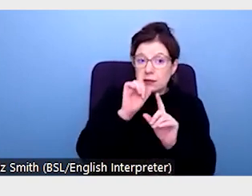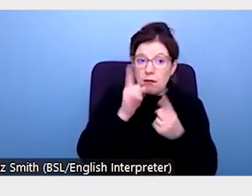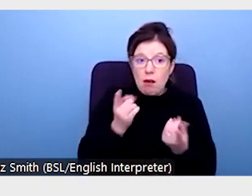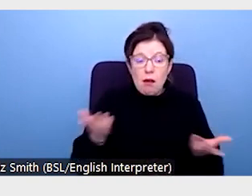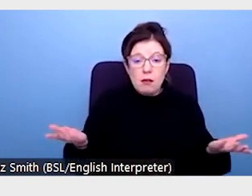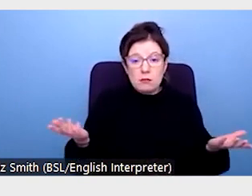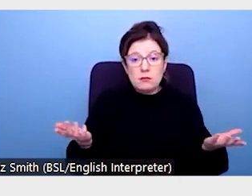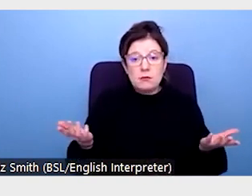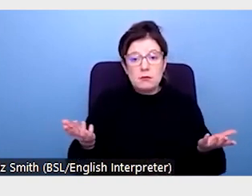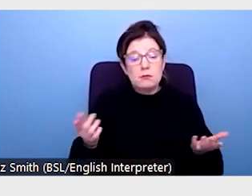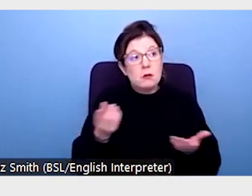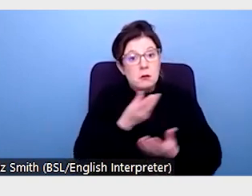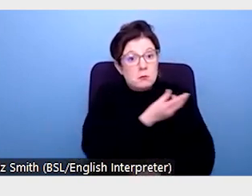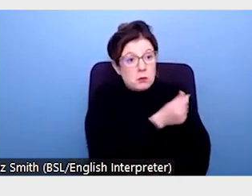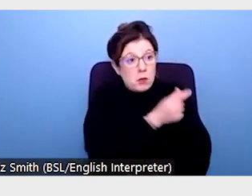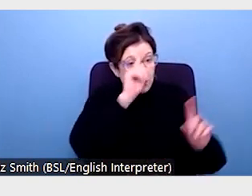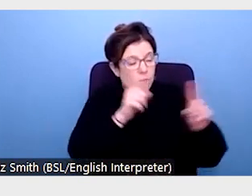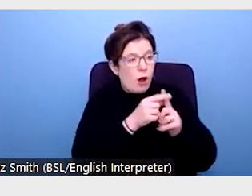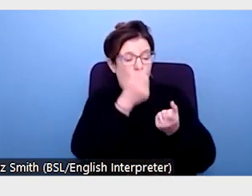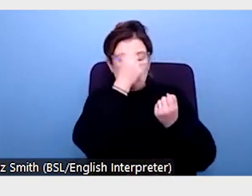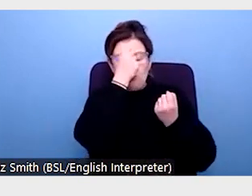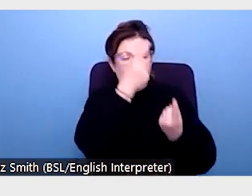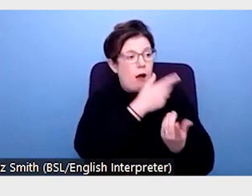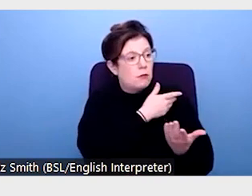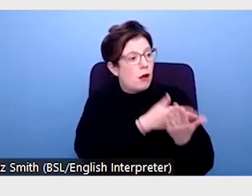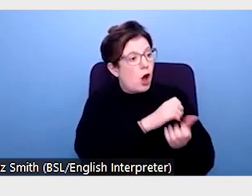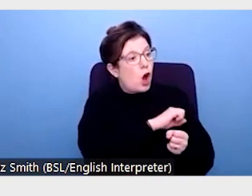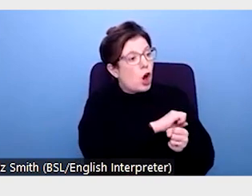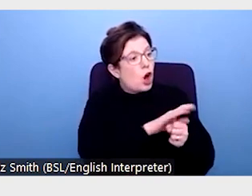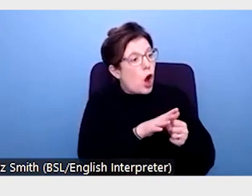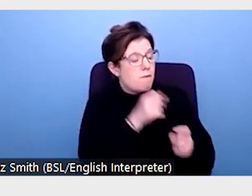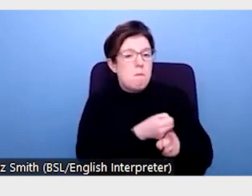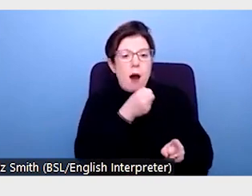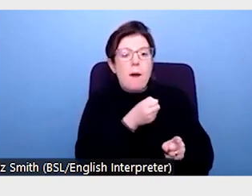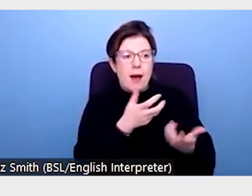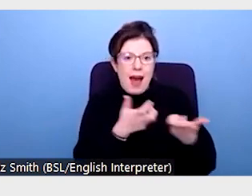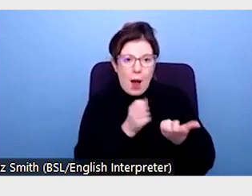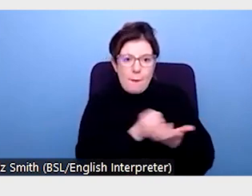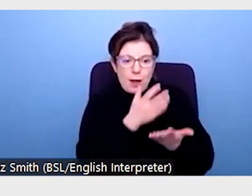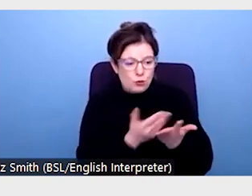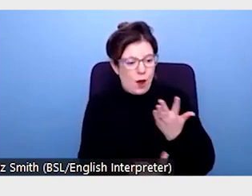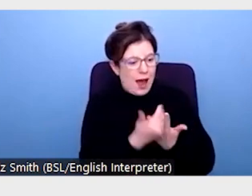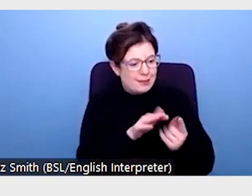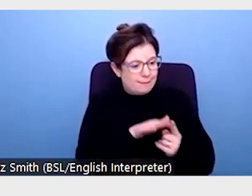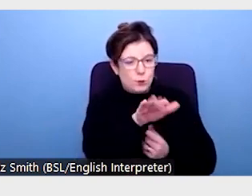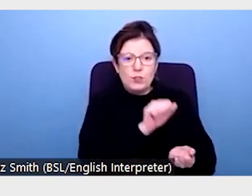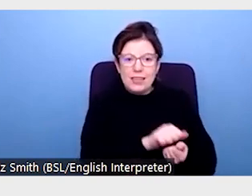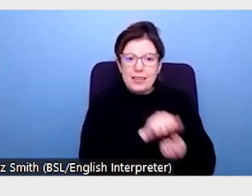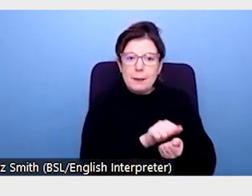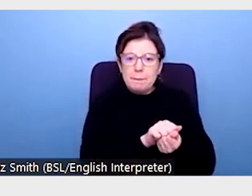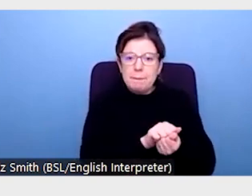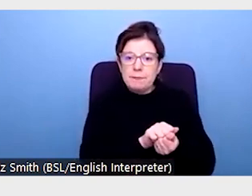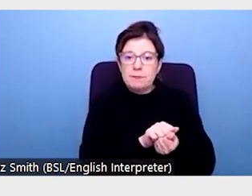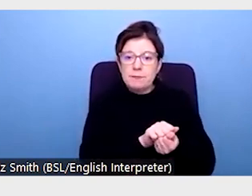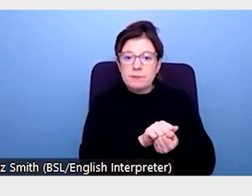Other universities, on the other hand, are learning from the pandemic to create more accessible higher education institutions than ever. DSUK is currently